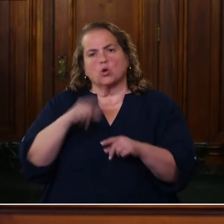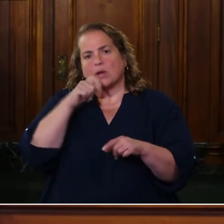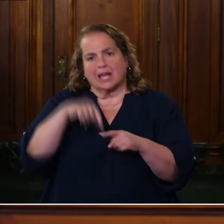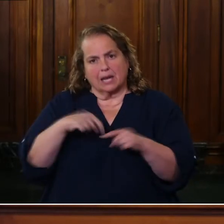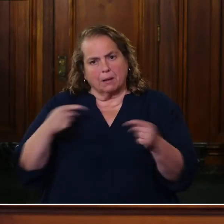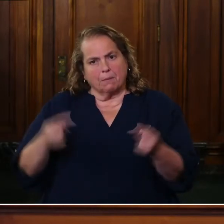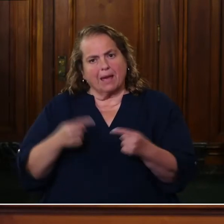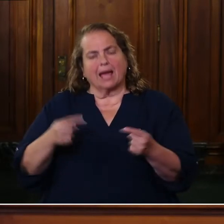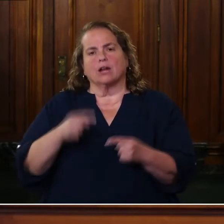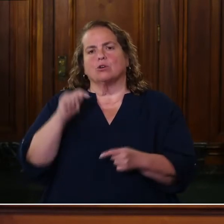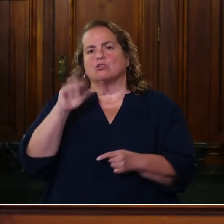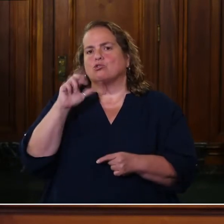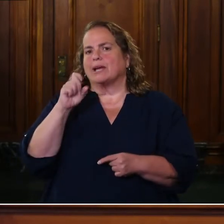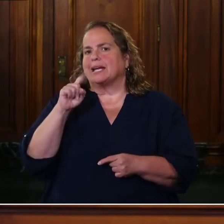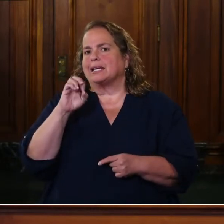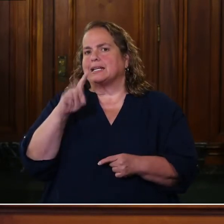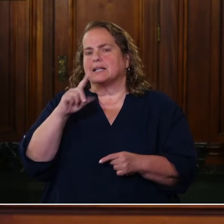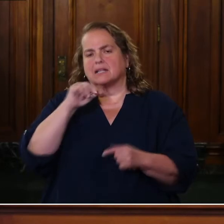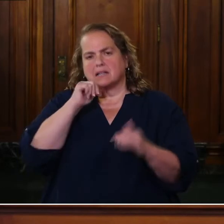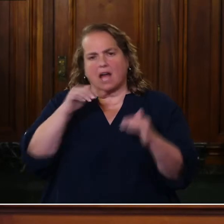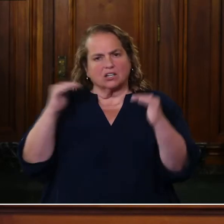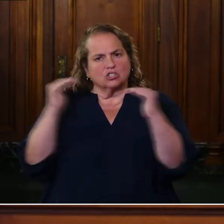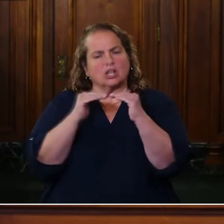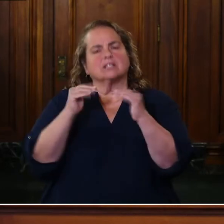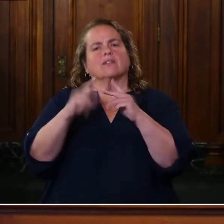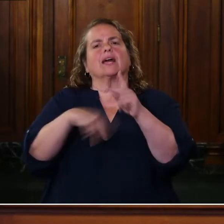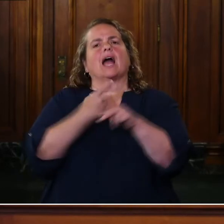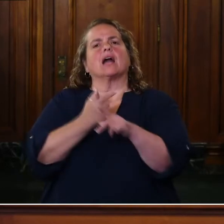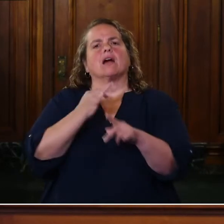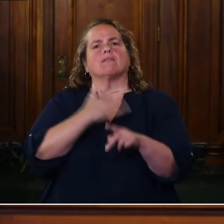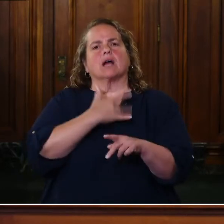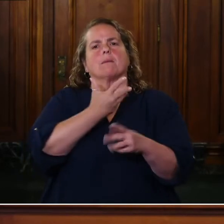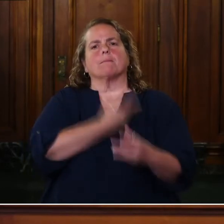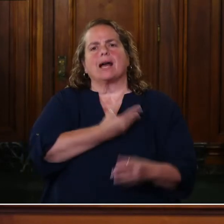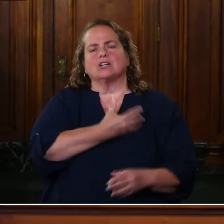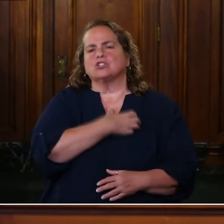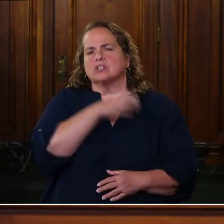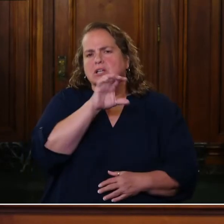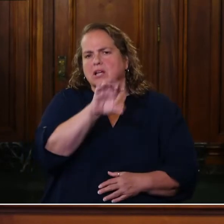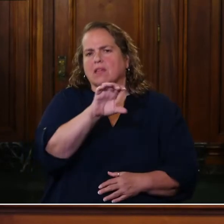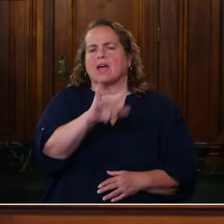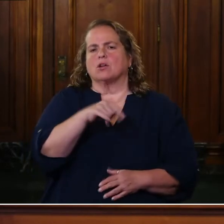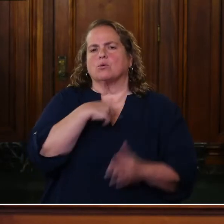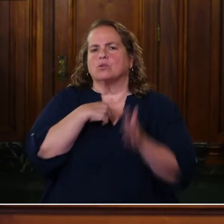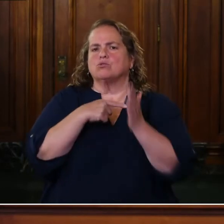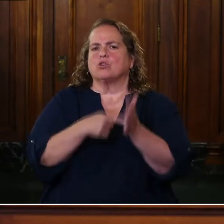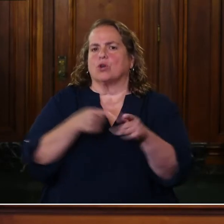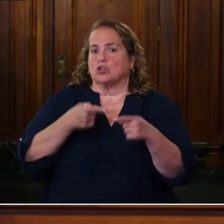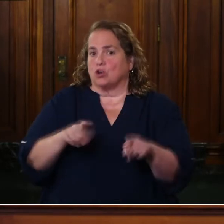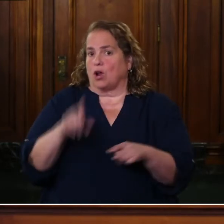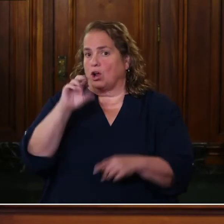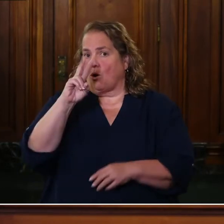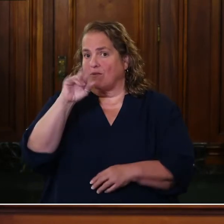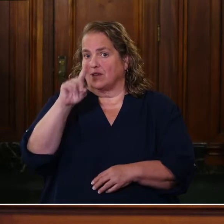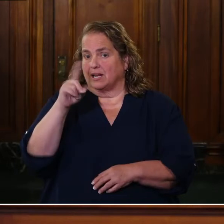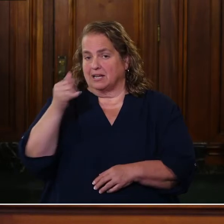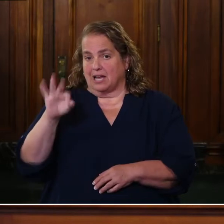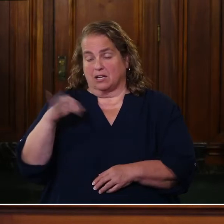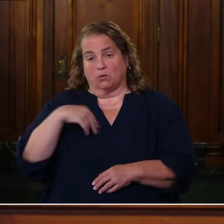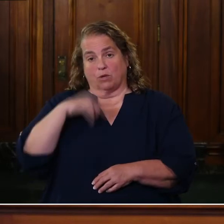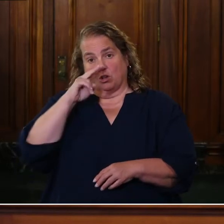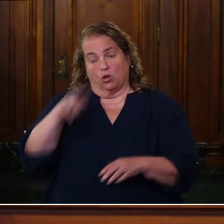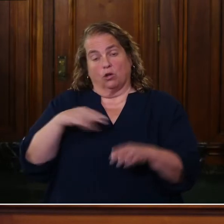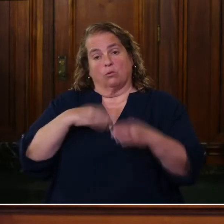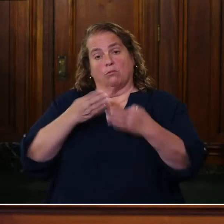been treated unjustly, the type of compassion that we have been showing during COVID-19. When we look at the breakdown on